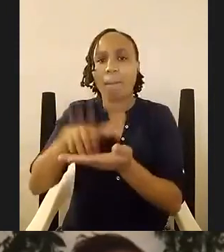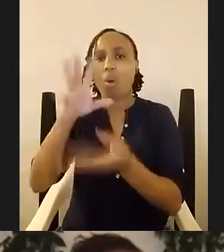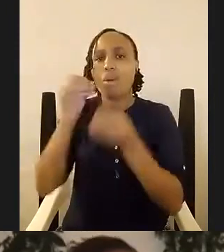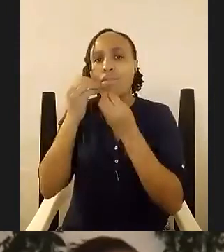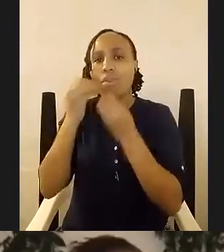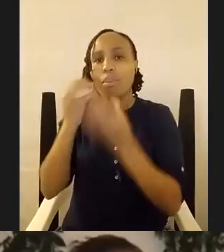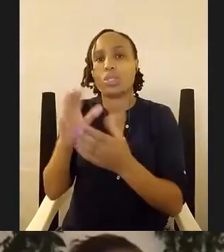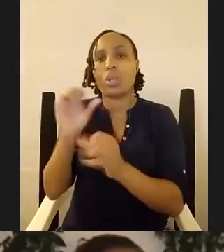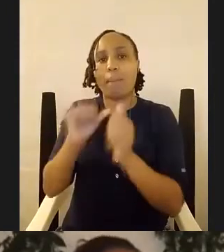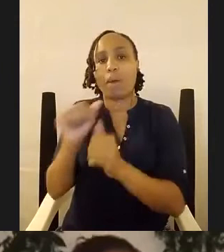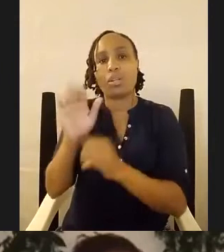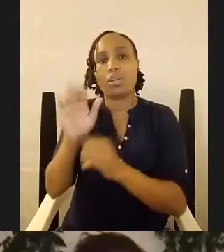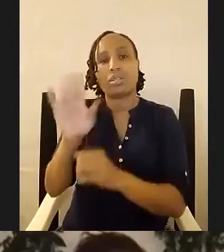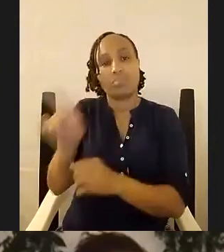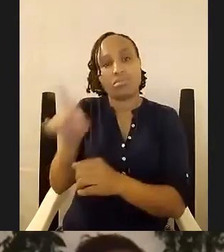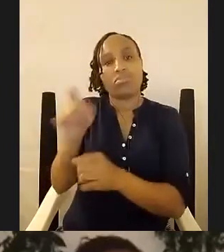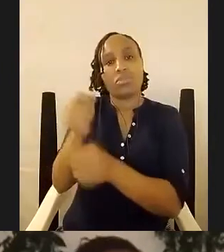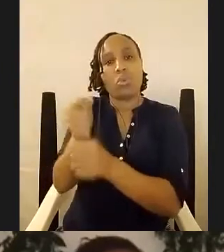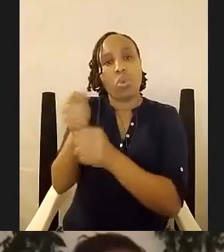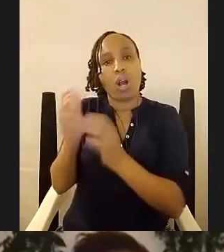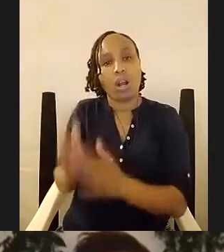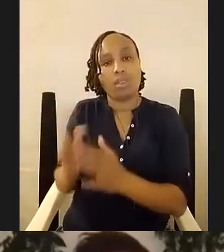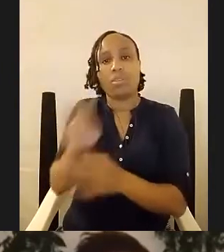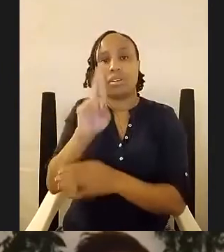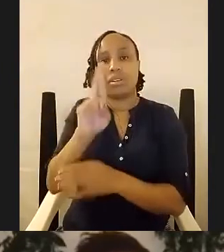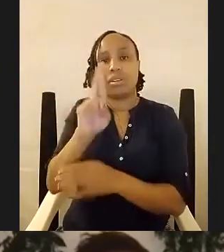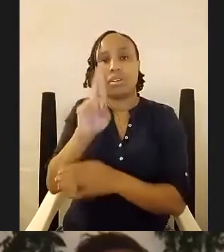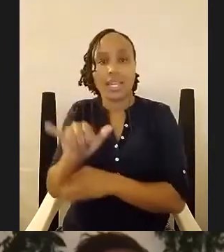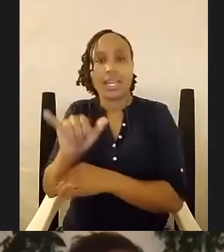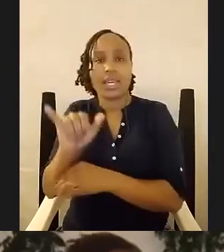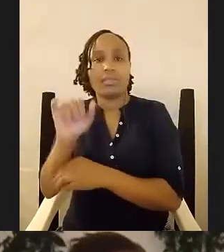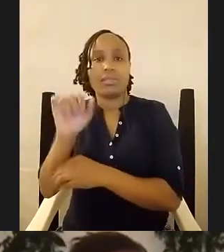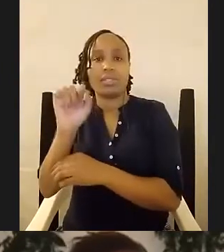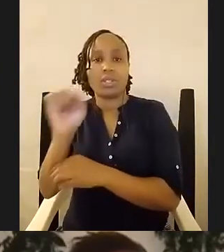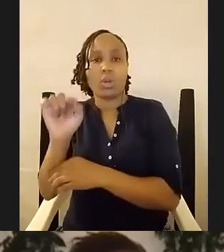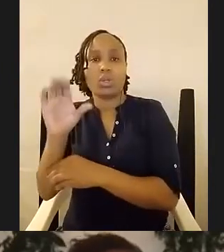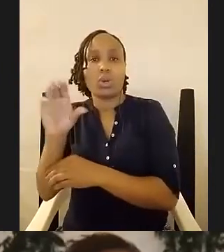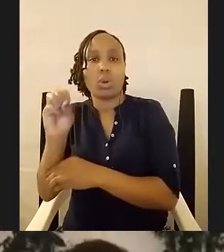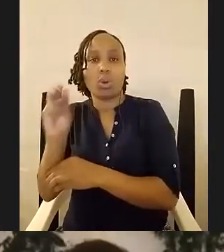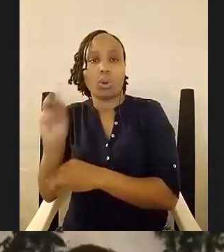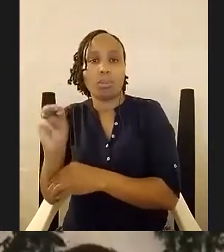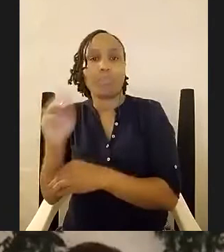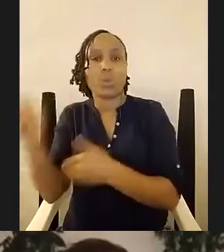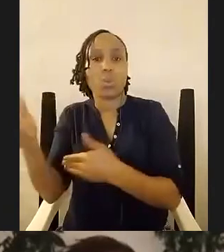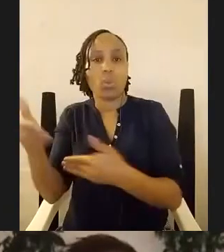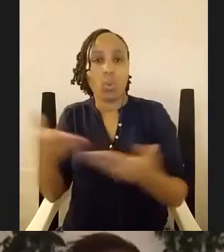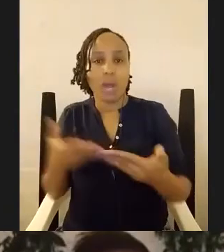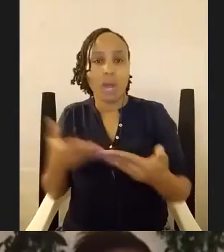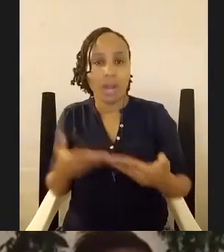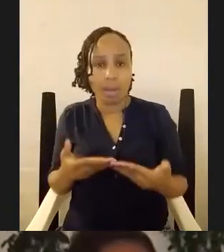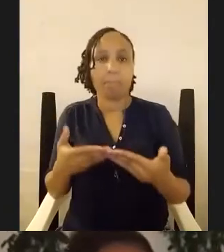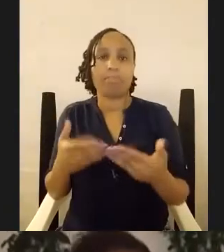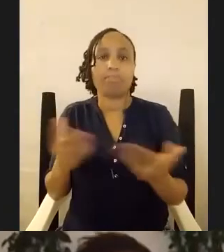website remy thequill.com welcome to literary festival welcome to troy and remy over to you guys enjoy